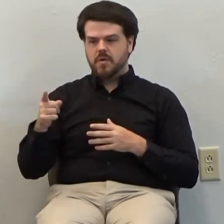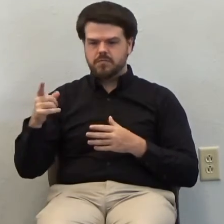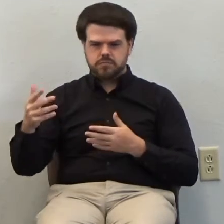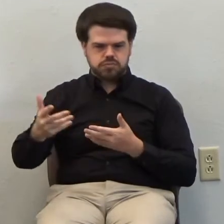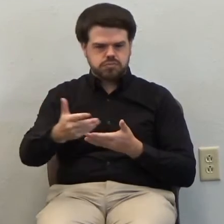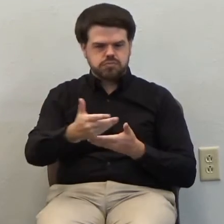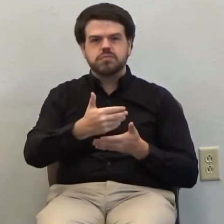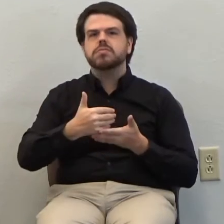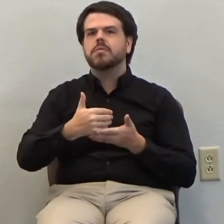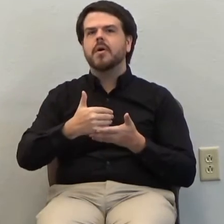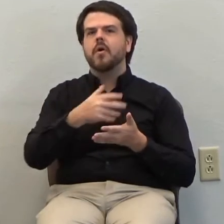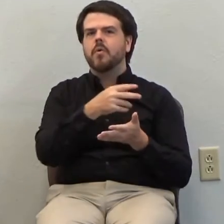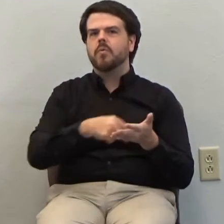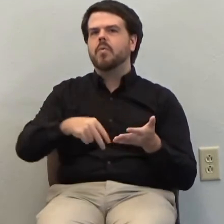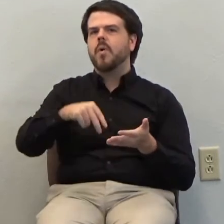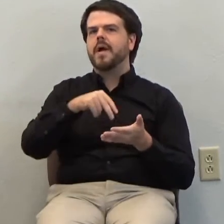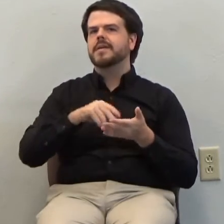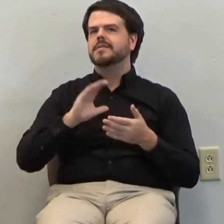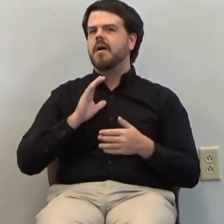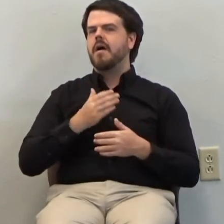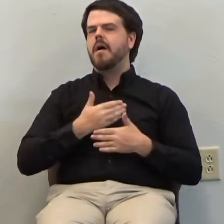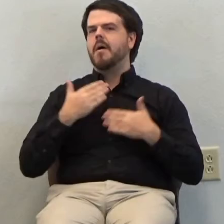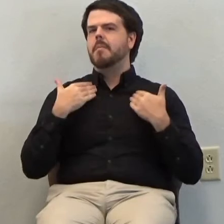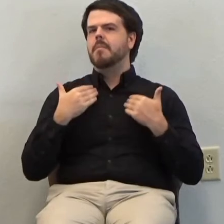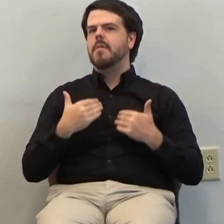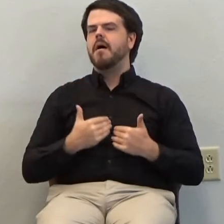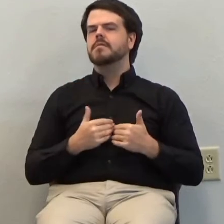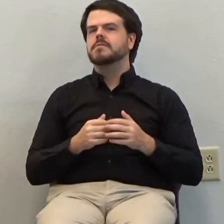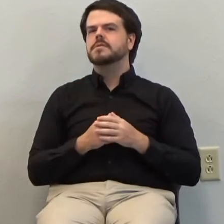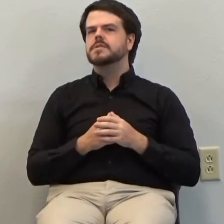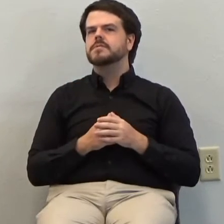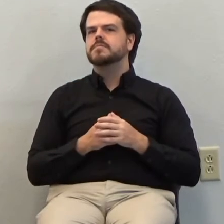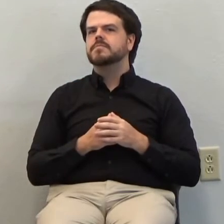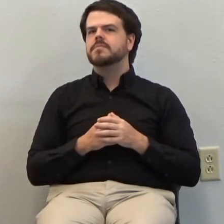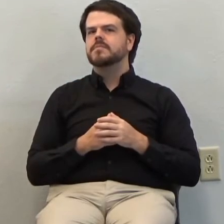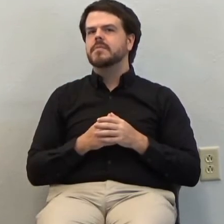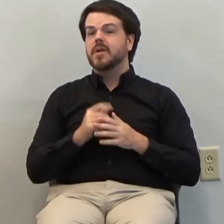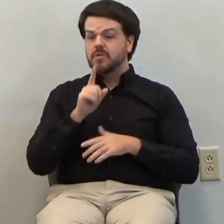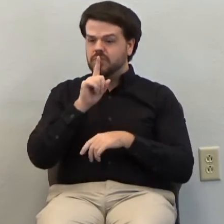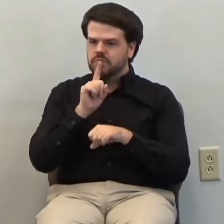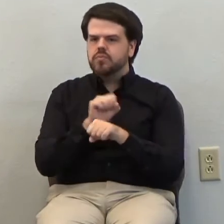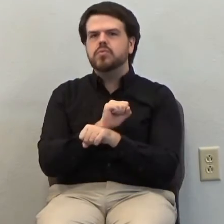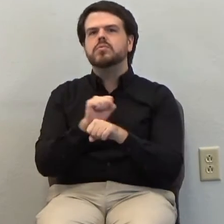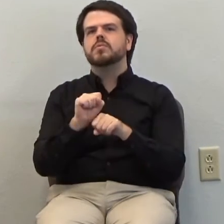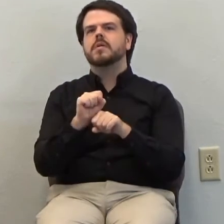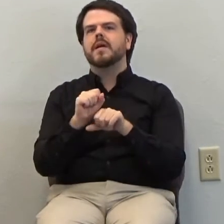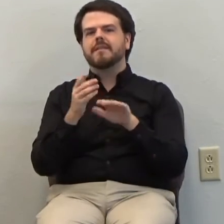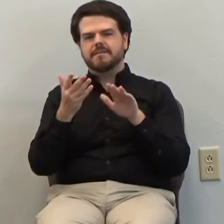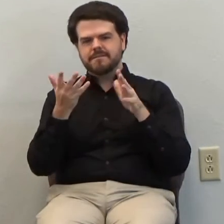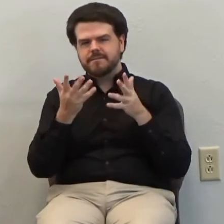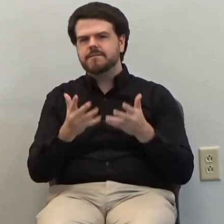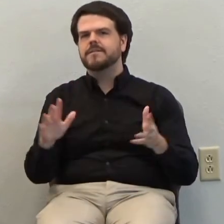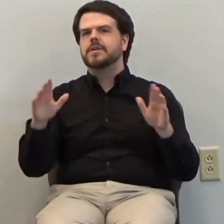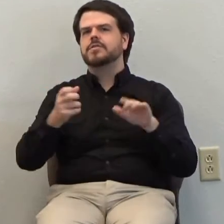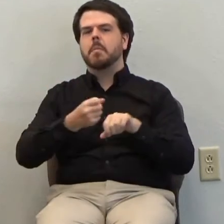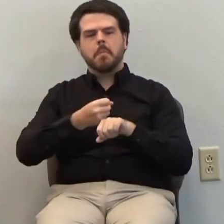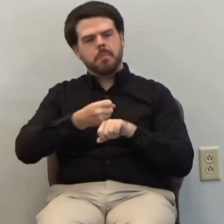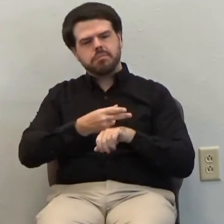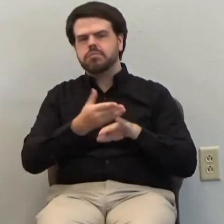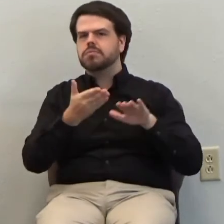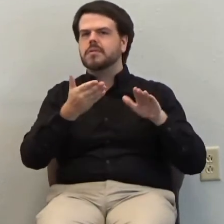bodies from the grave, fully conquering death, and become the all-comprehensive Lord of all things.